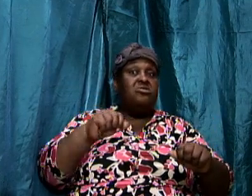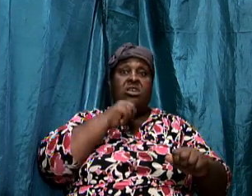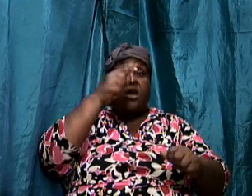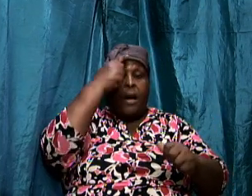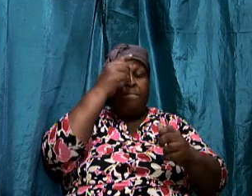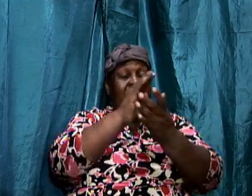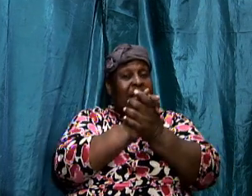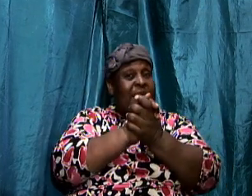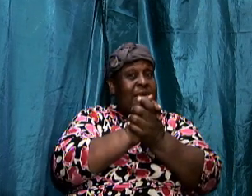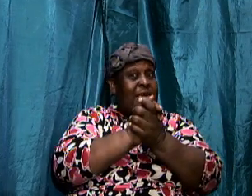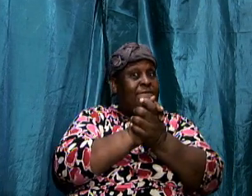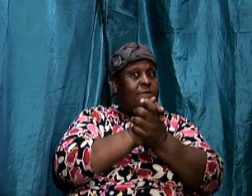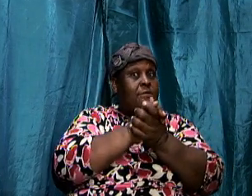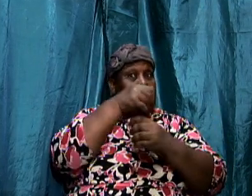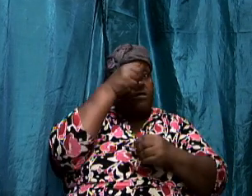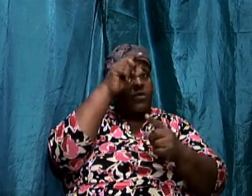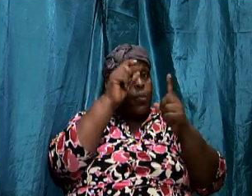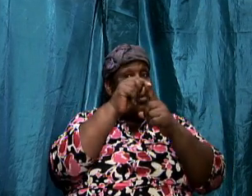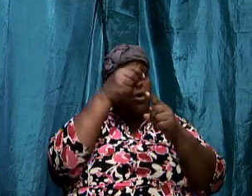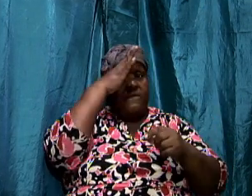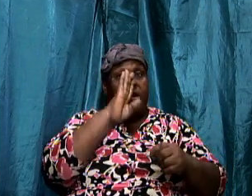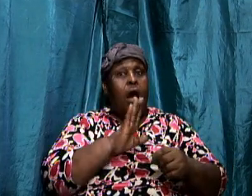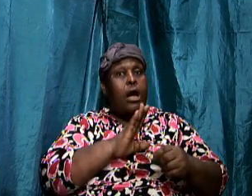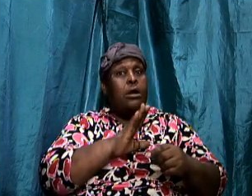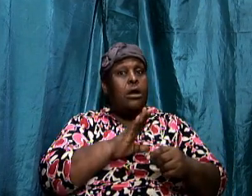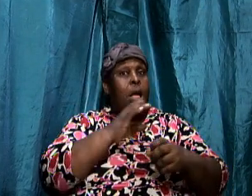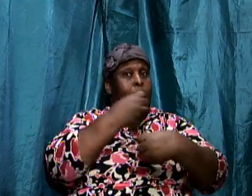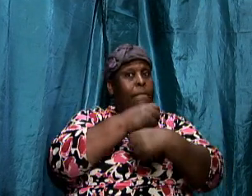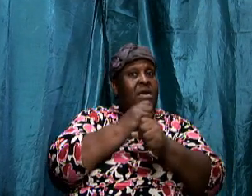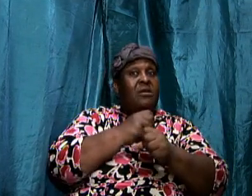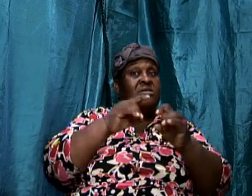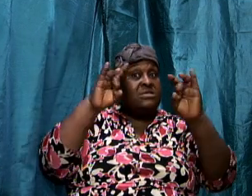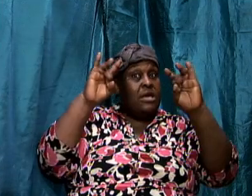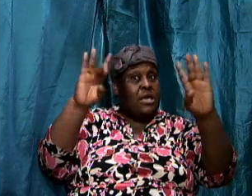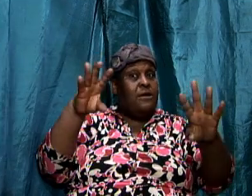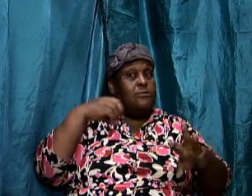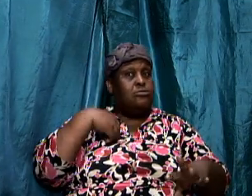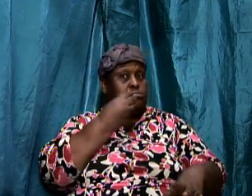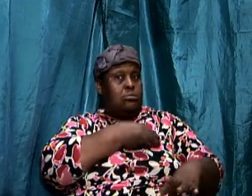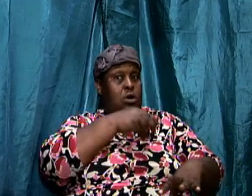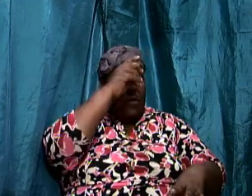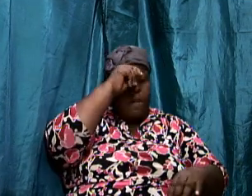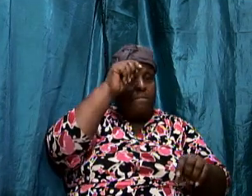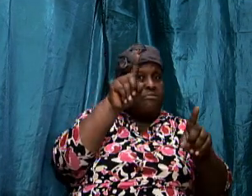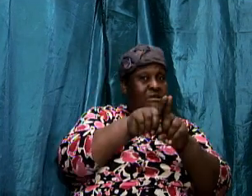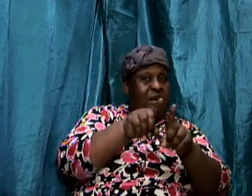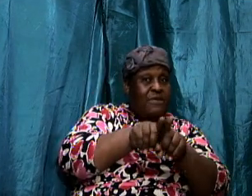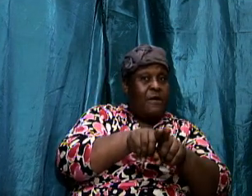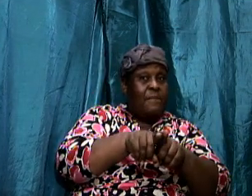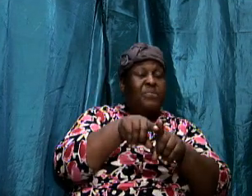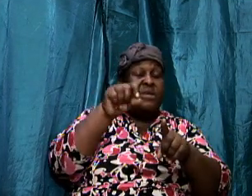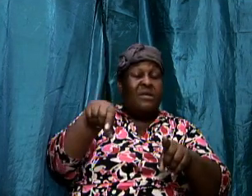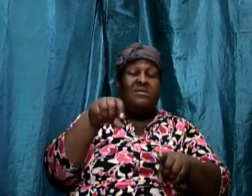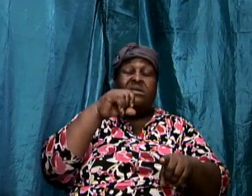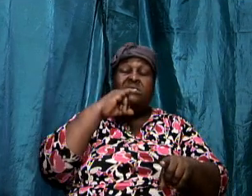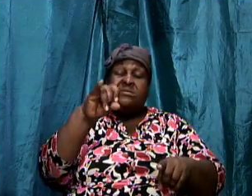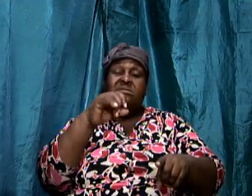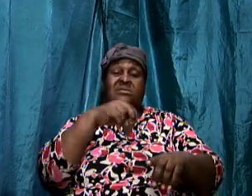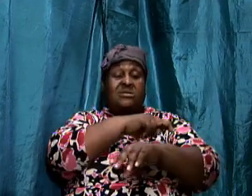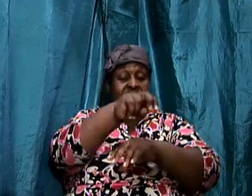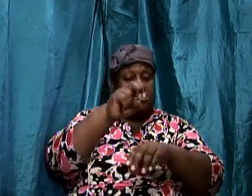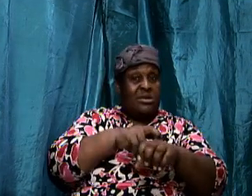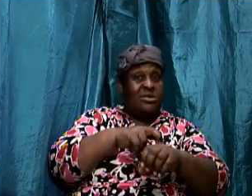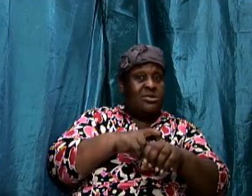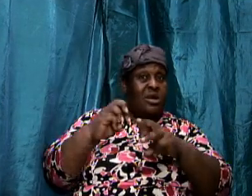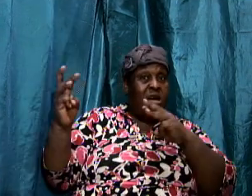to cause us to hate the world to cause us to hate god this is the nature of the warfare that the